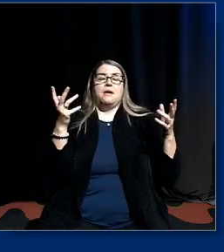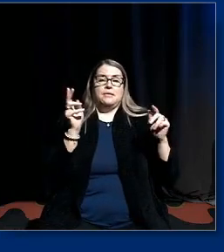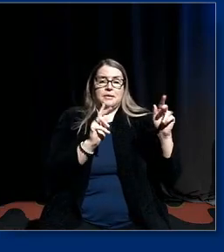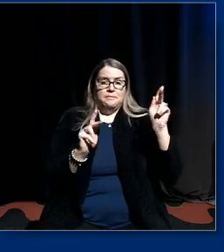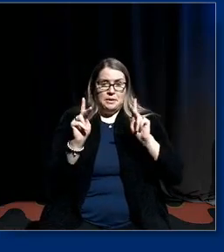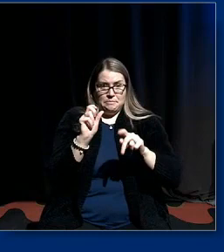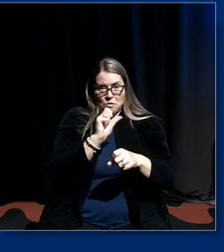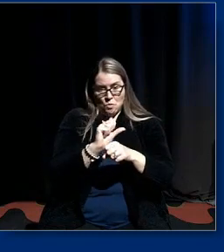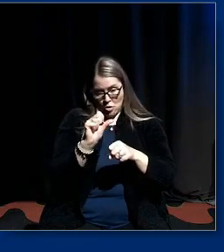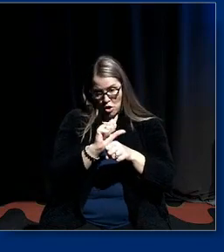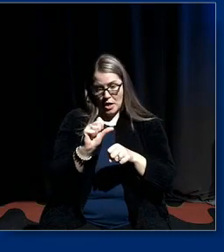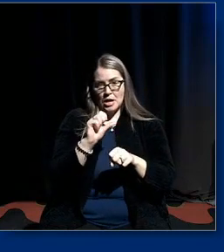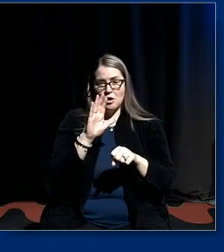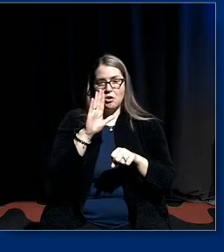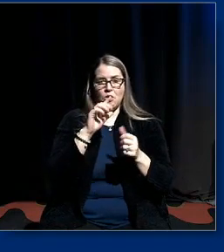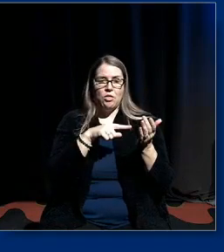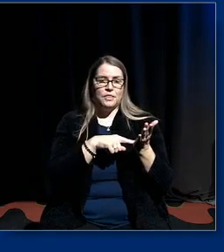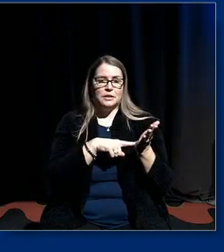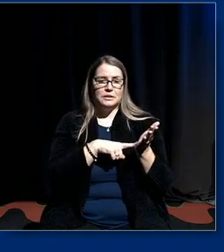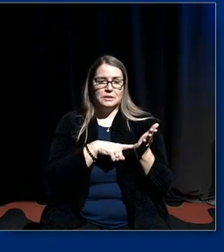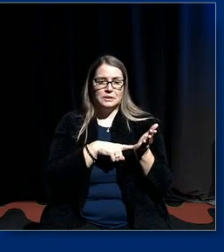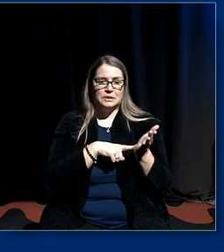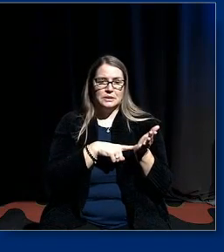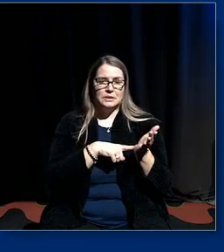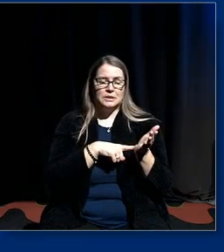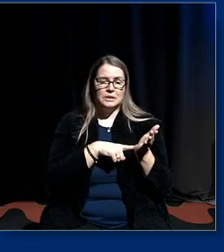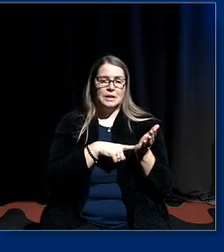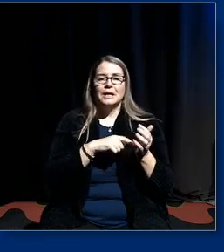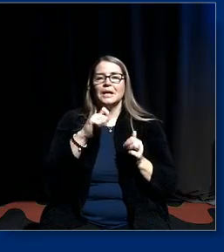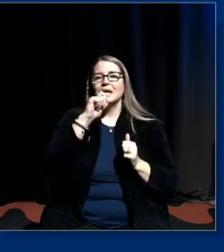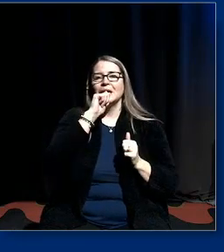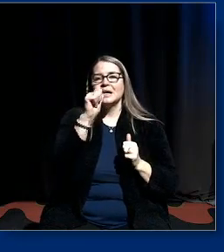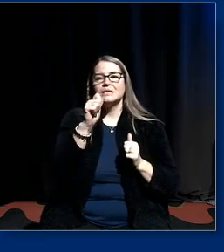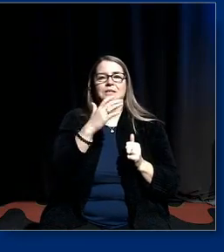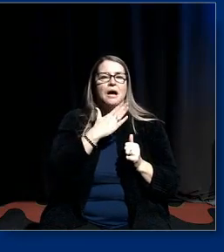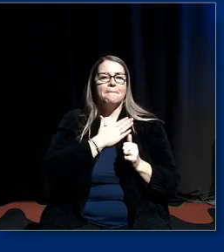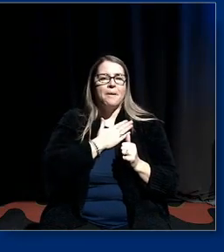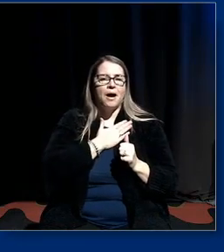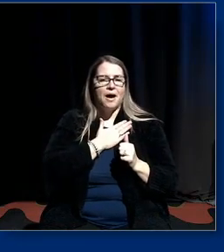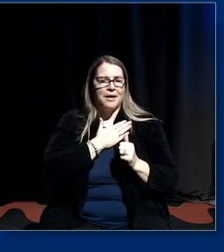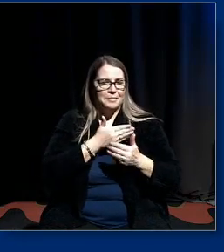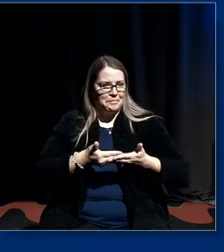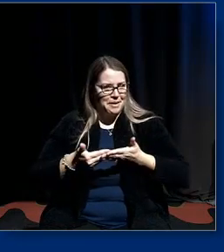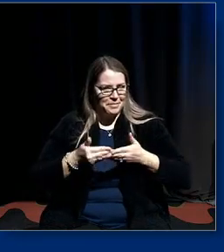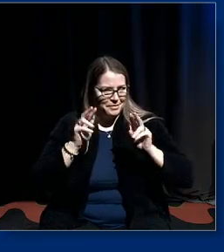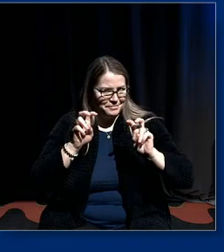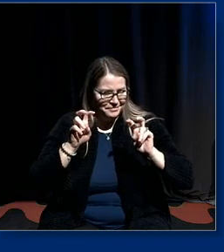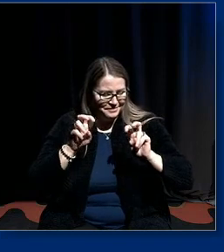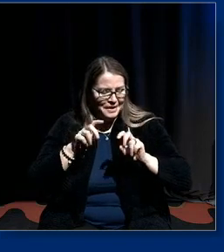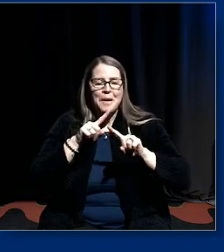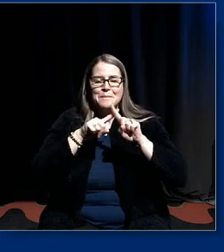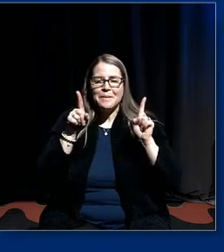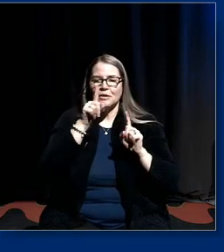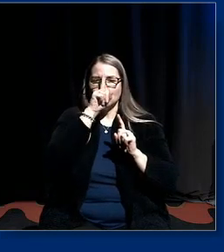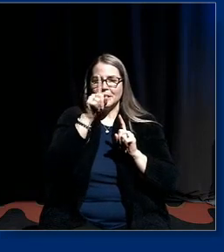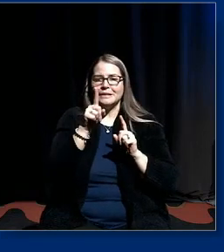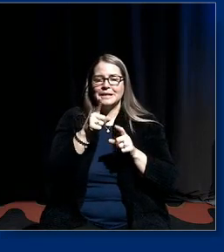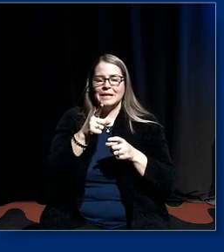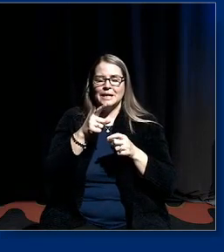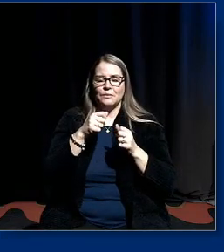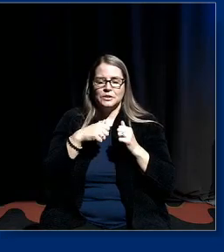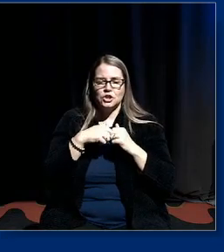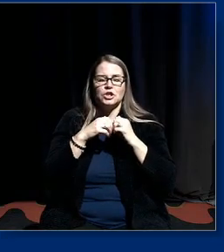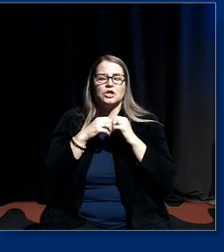working on this um so it's it's not it's not my baby but it and and it really was generated